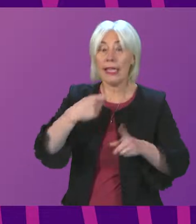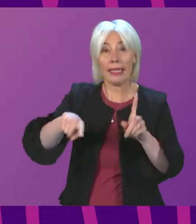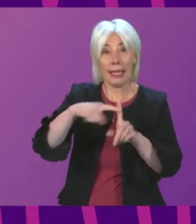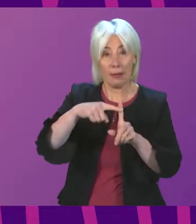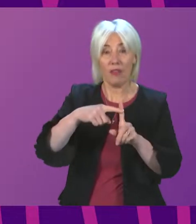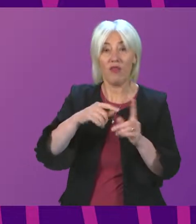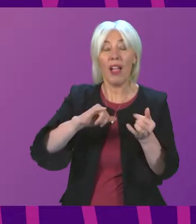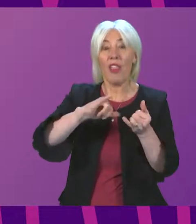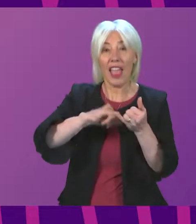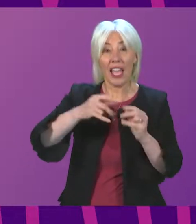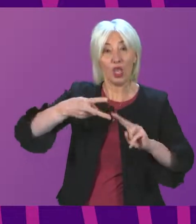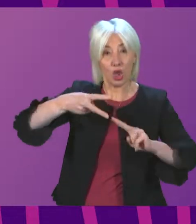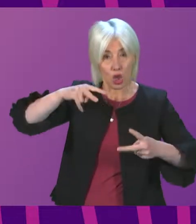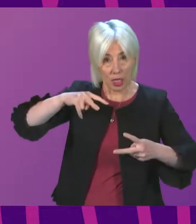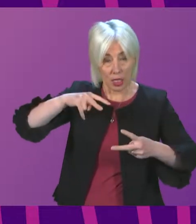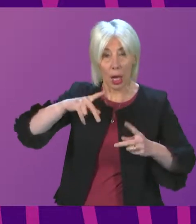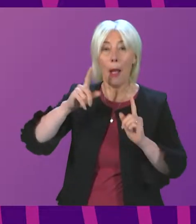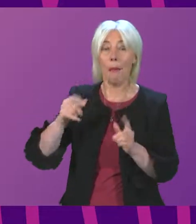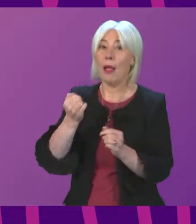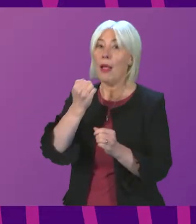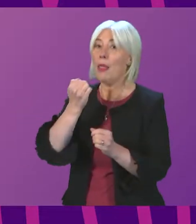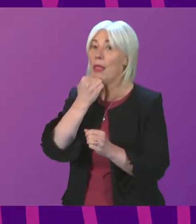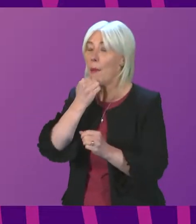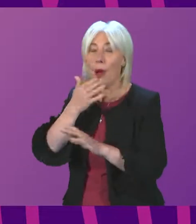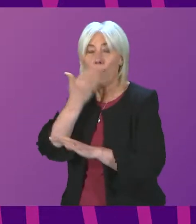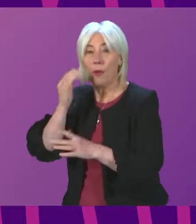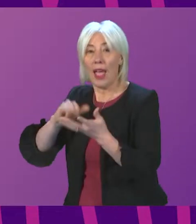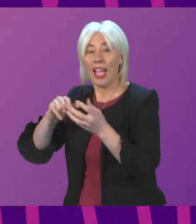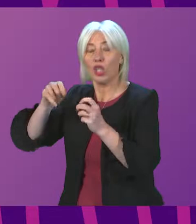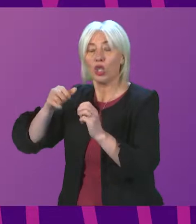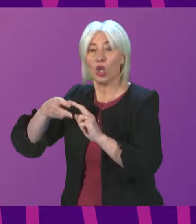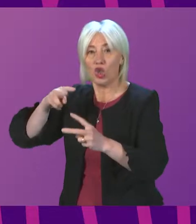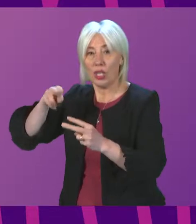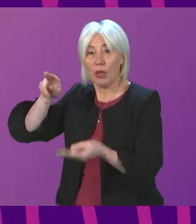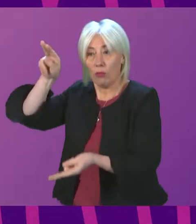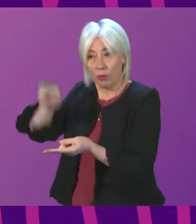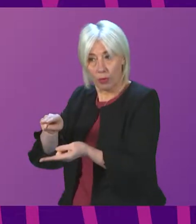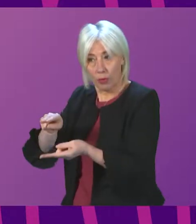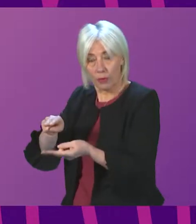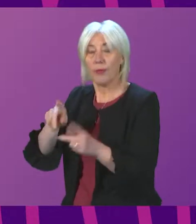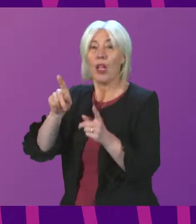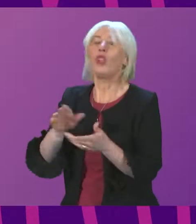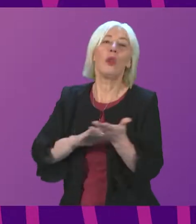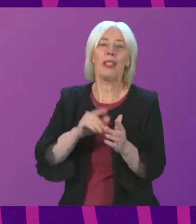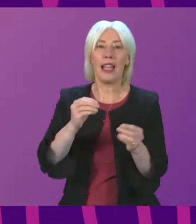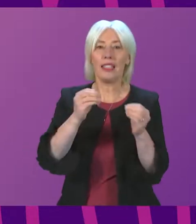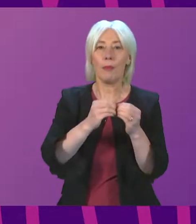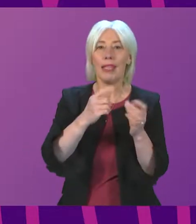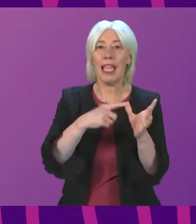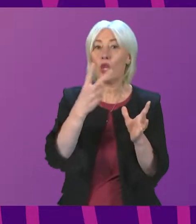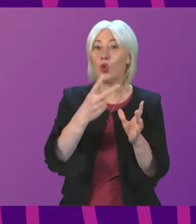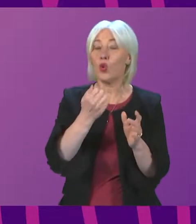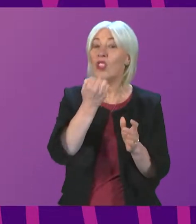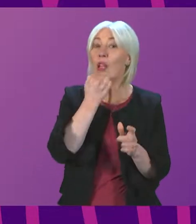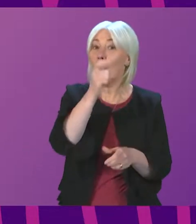S gene and a corresponding fall in the number which do not have the S gene. This is likely to reflect an increase in BA2 cases,